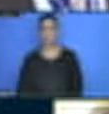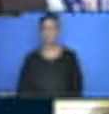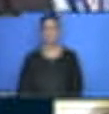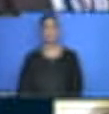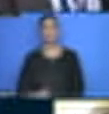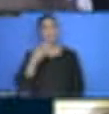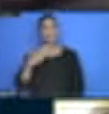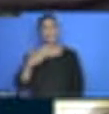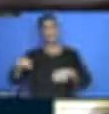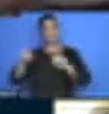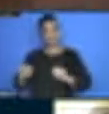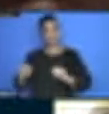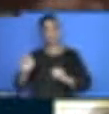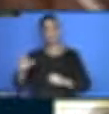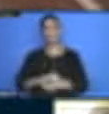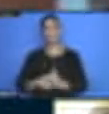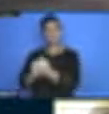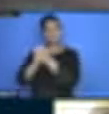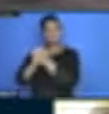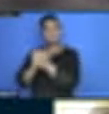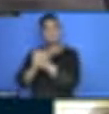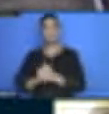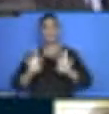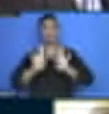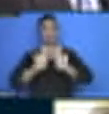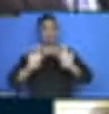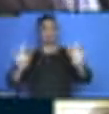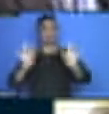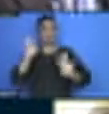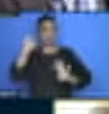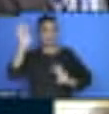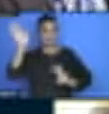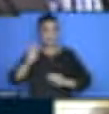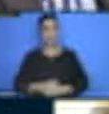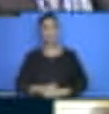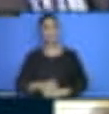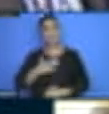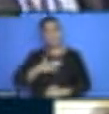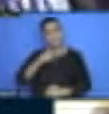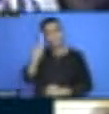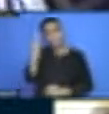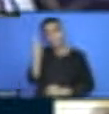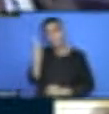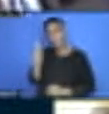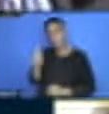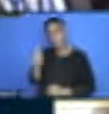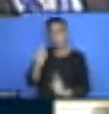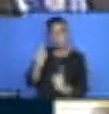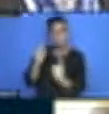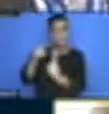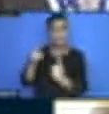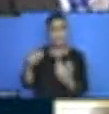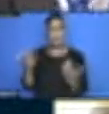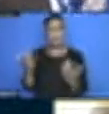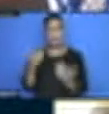wanted to pose a question to the representative of the MEP, of the Namibia, because he spoke